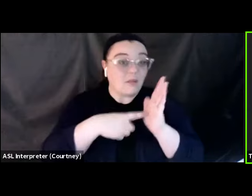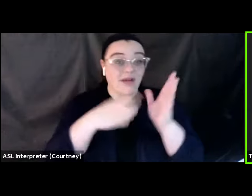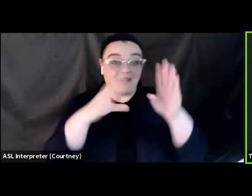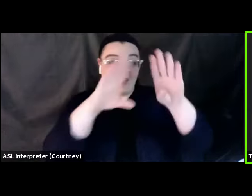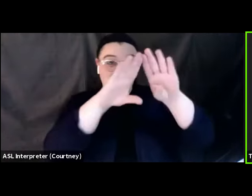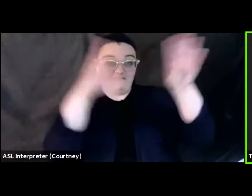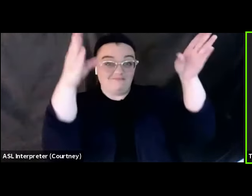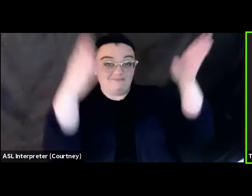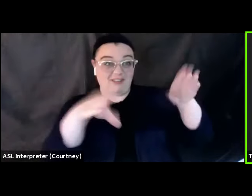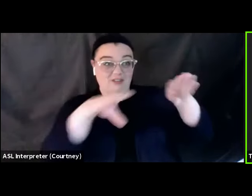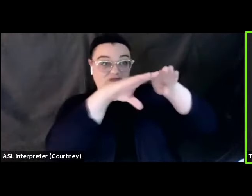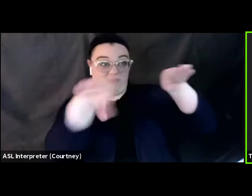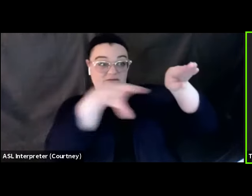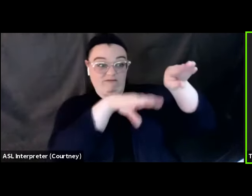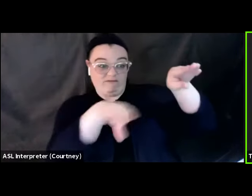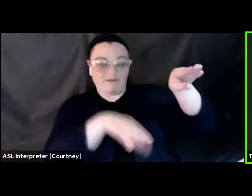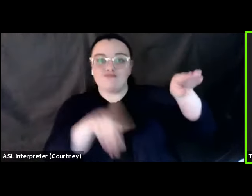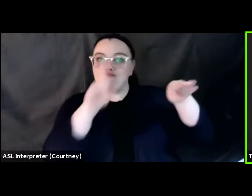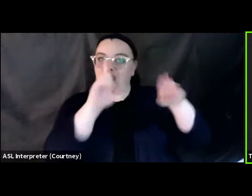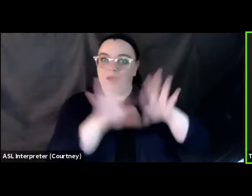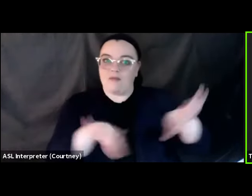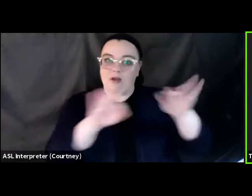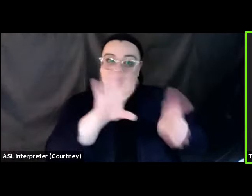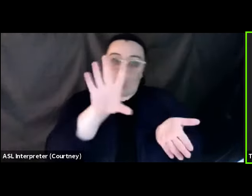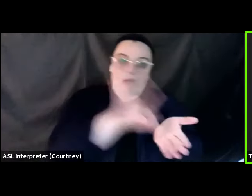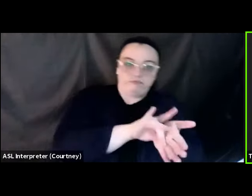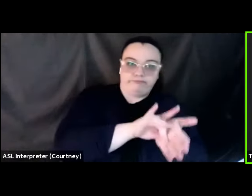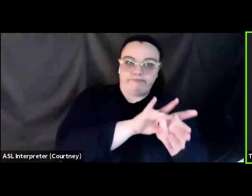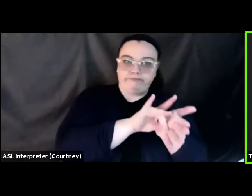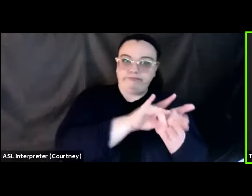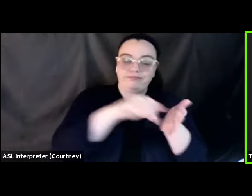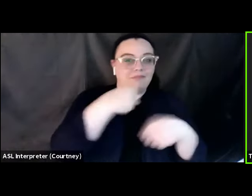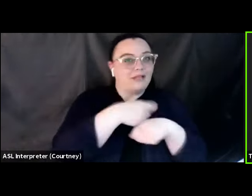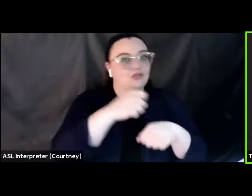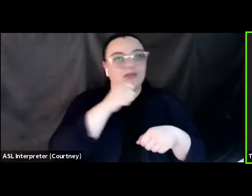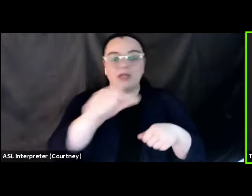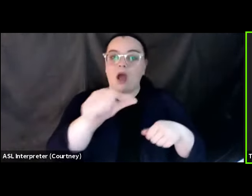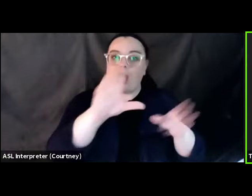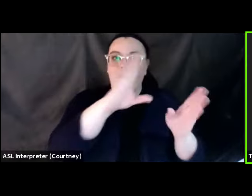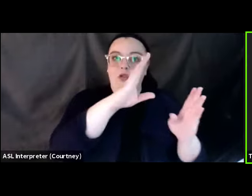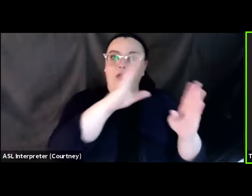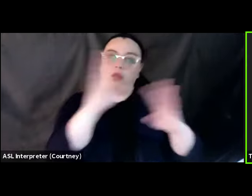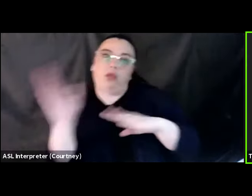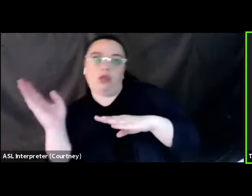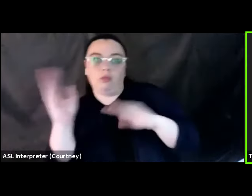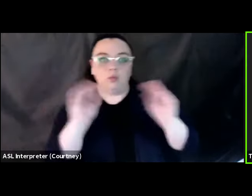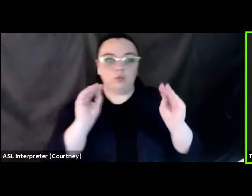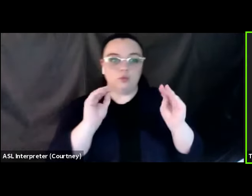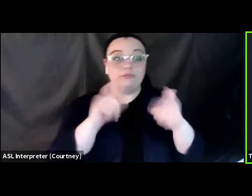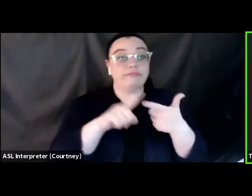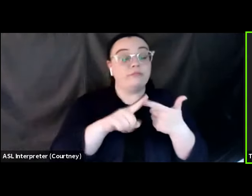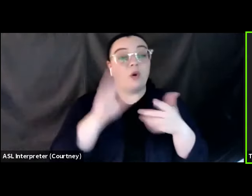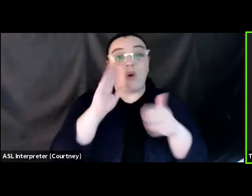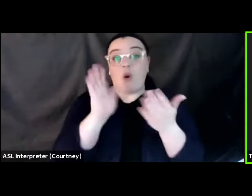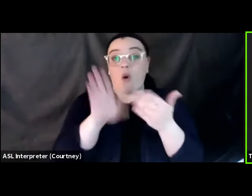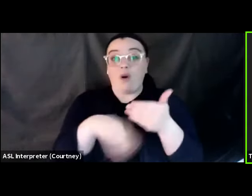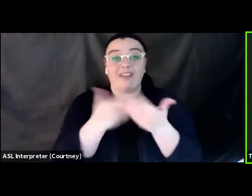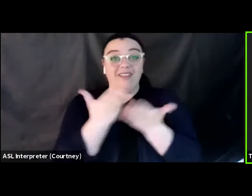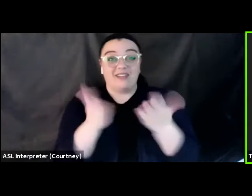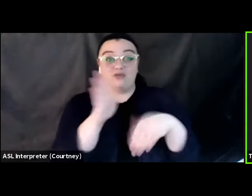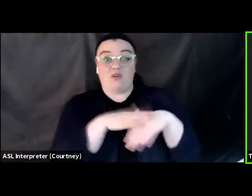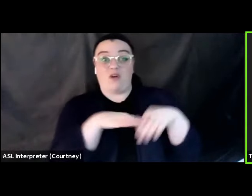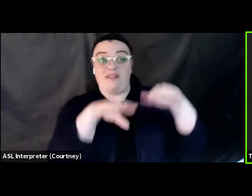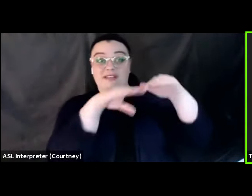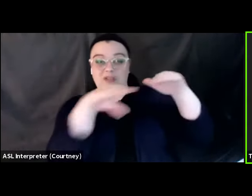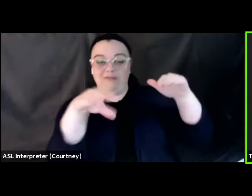secure those down. Additionally, all the items on the shelves, if you have your crystals, your glass, your china, secure those.